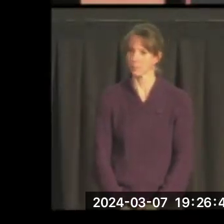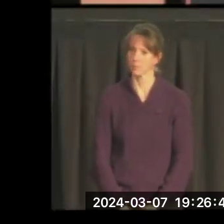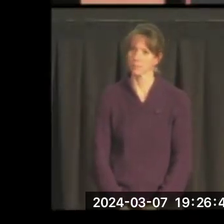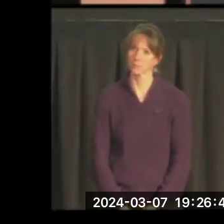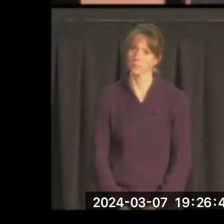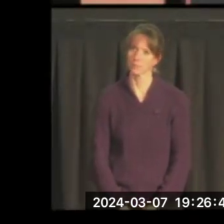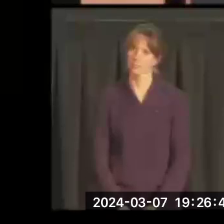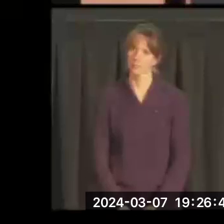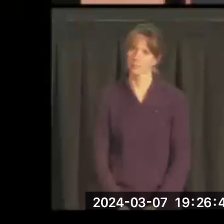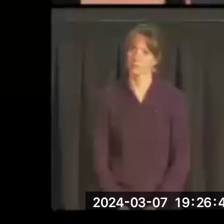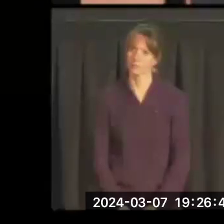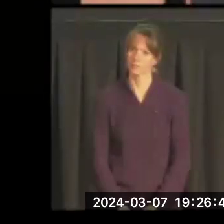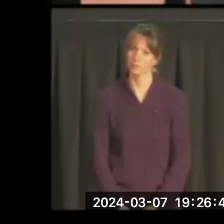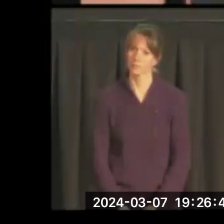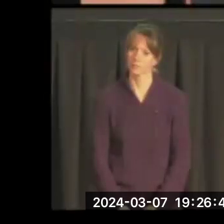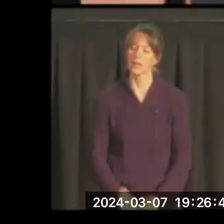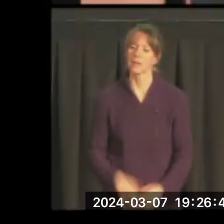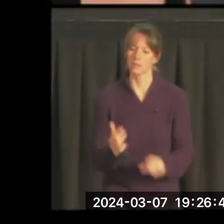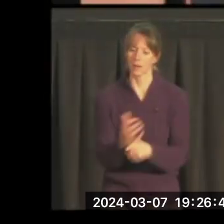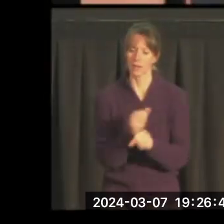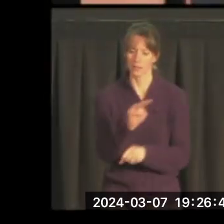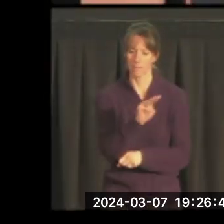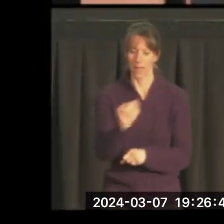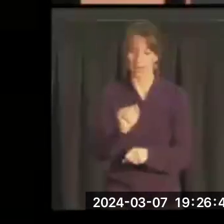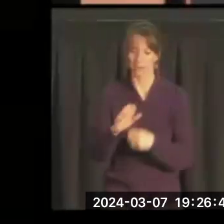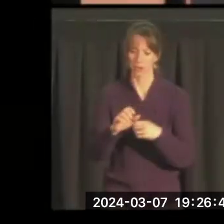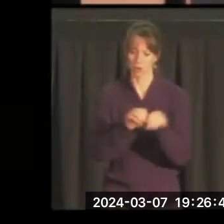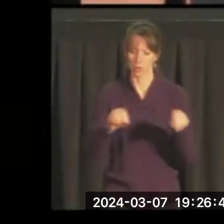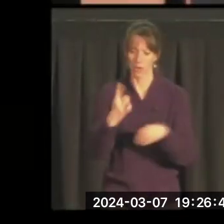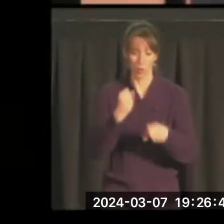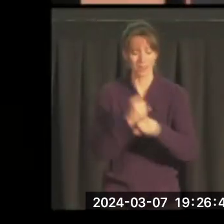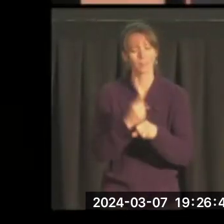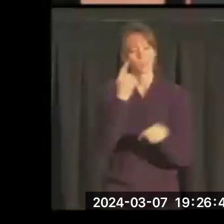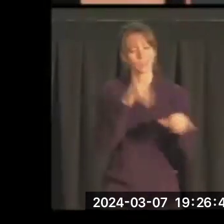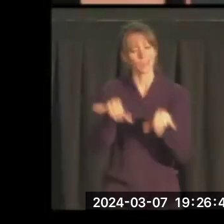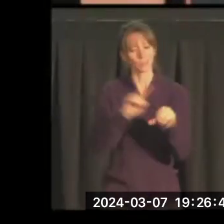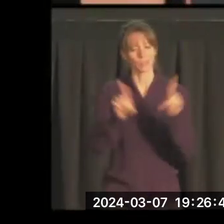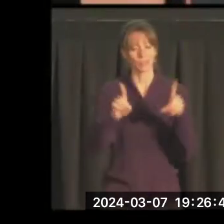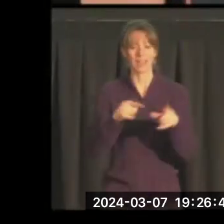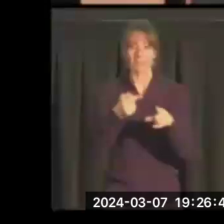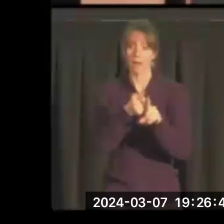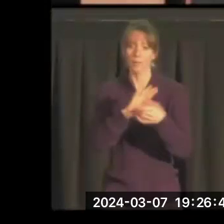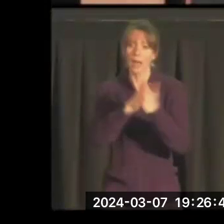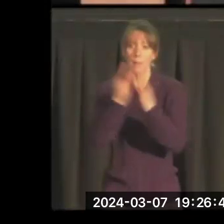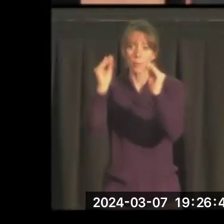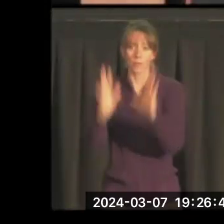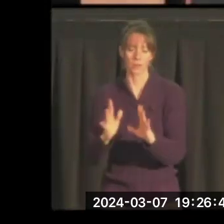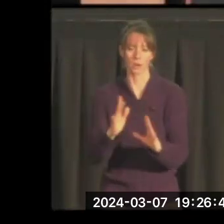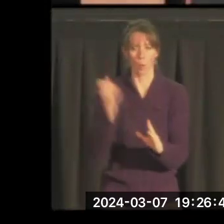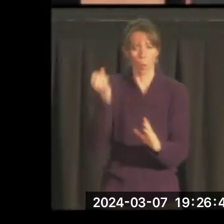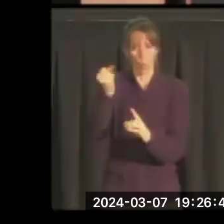And he earns a master's degree in one year. The standards were different. He becomes a professor, and I'll talk about that in a moment.